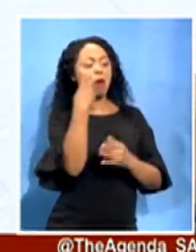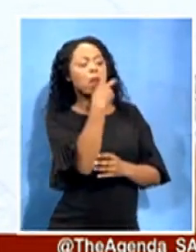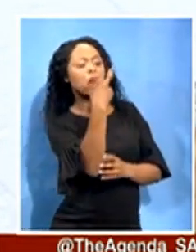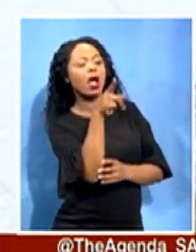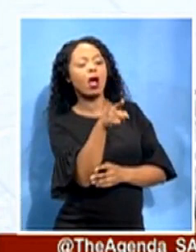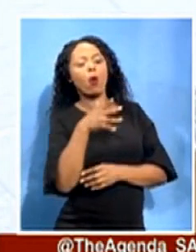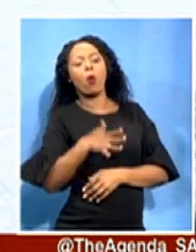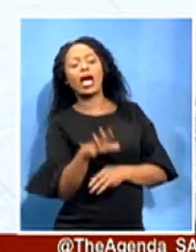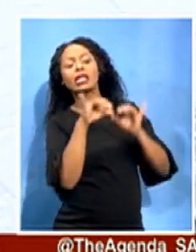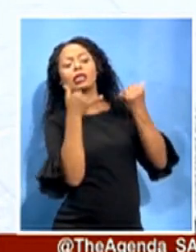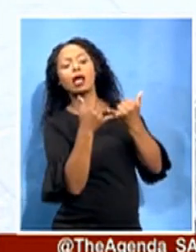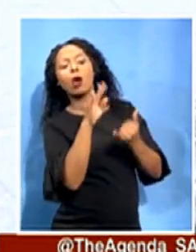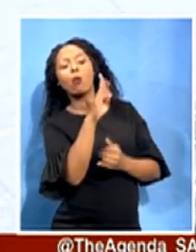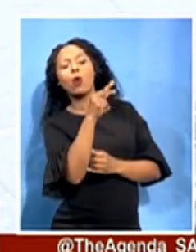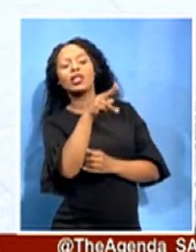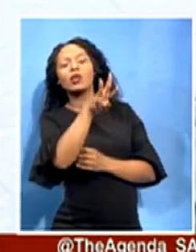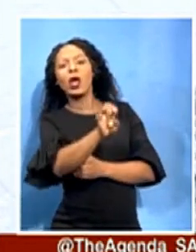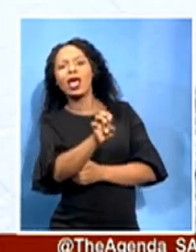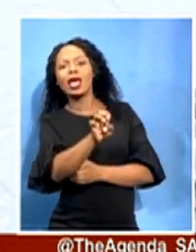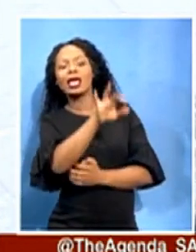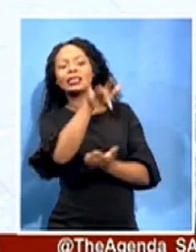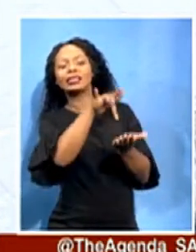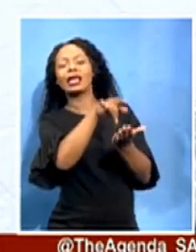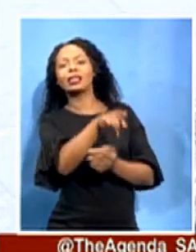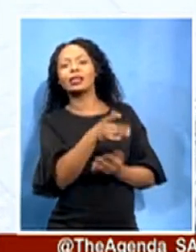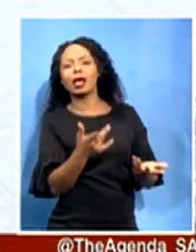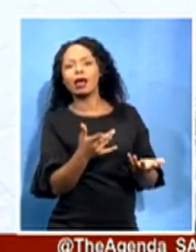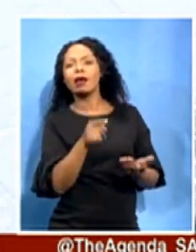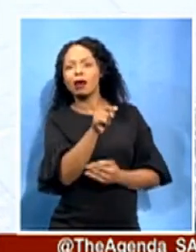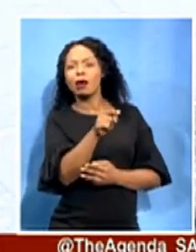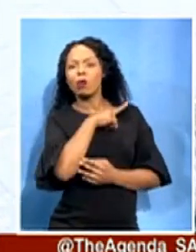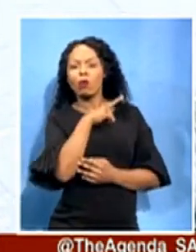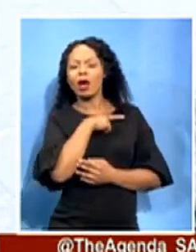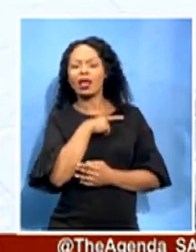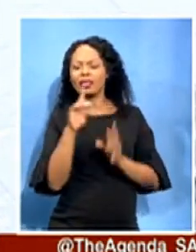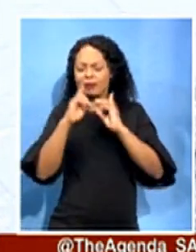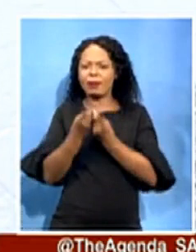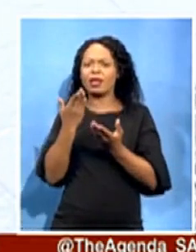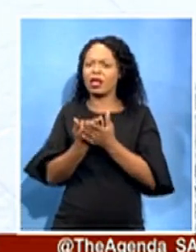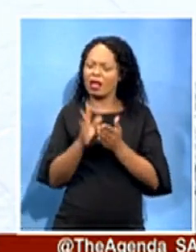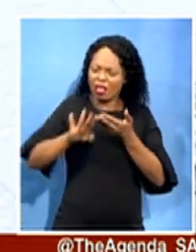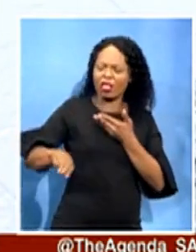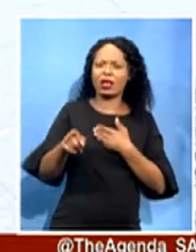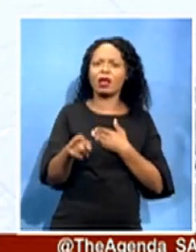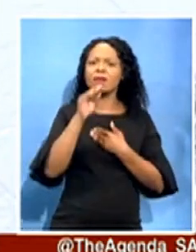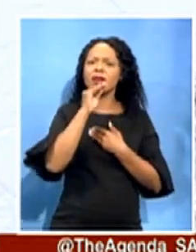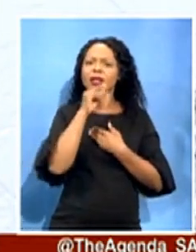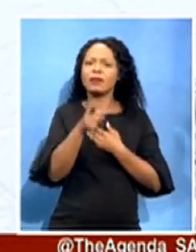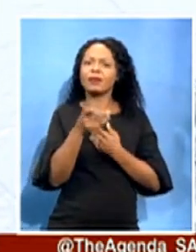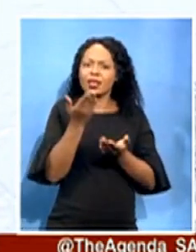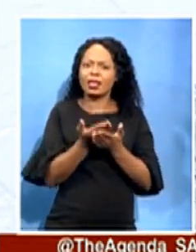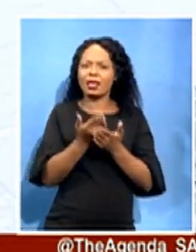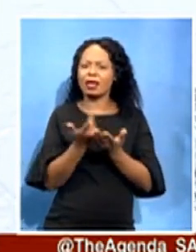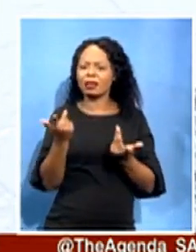the code that we could have avoided as a department because this school belongs to the department. And therefore we could not have paid except for